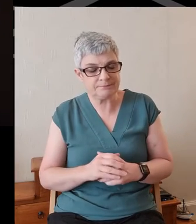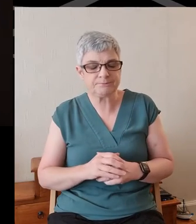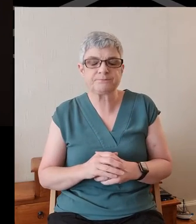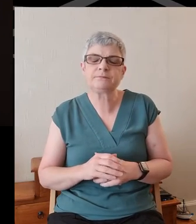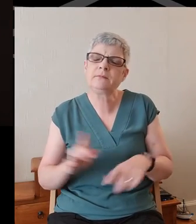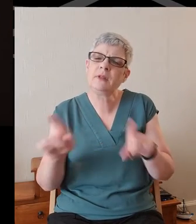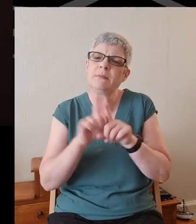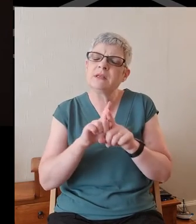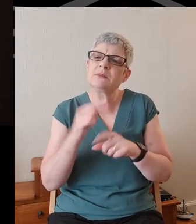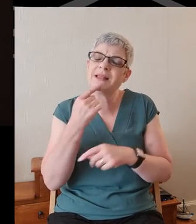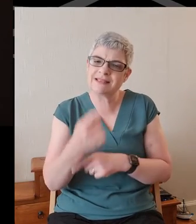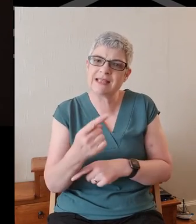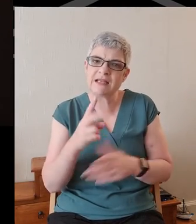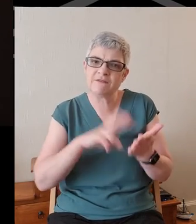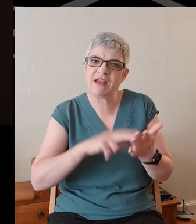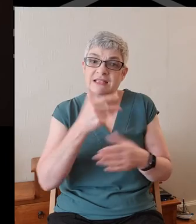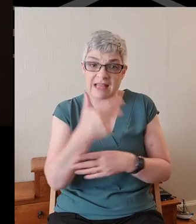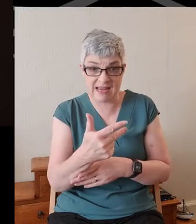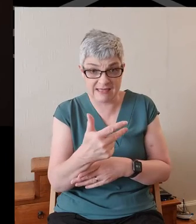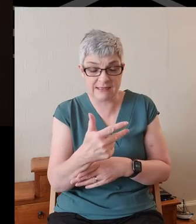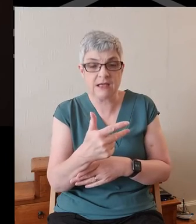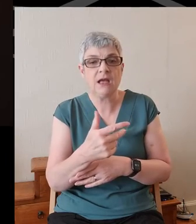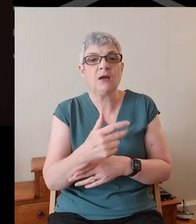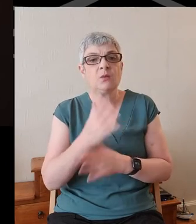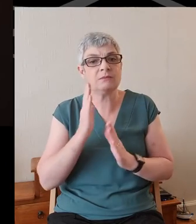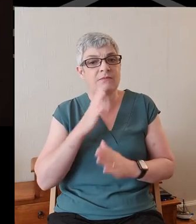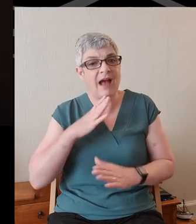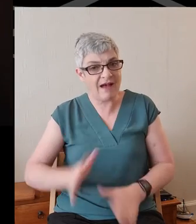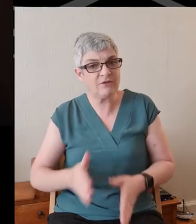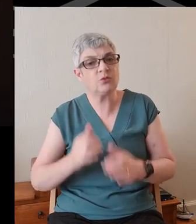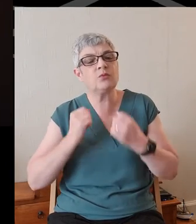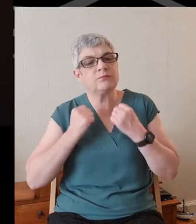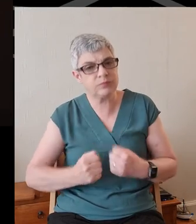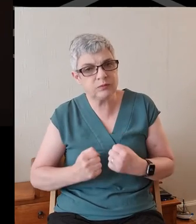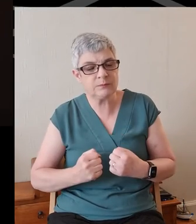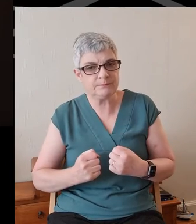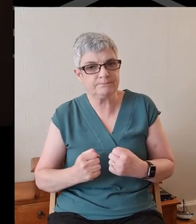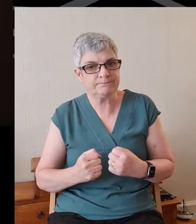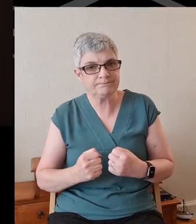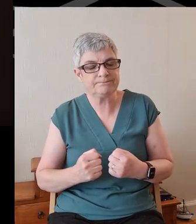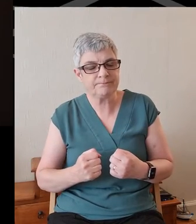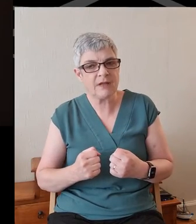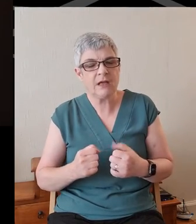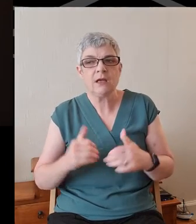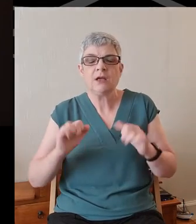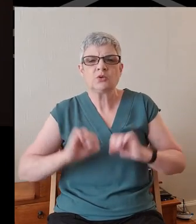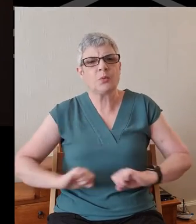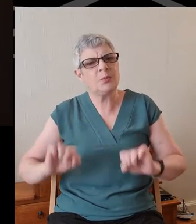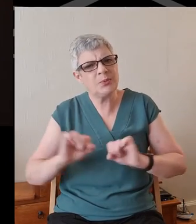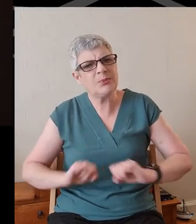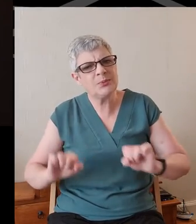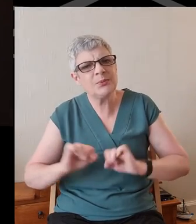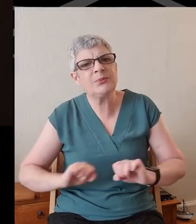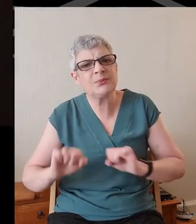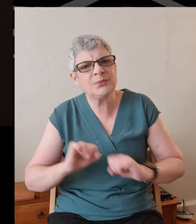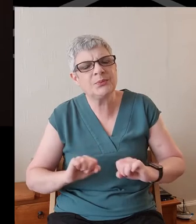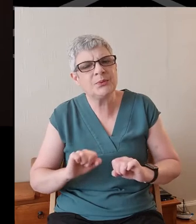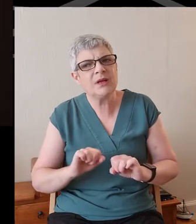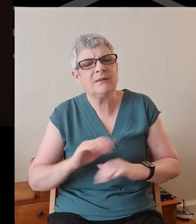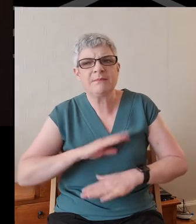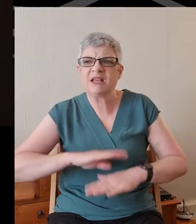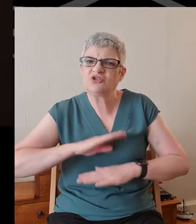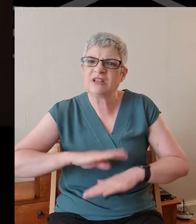But he also says in verse 8 that we're to stand firm. That is, the waiting patiently is not just